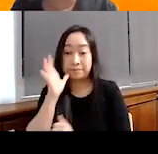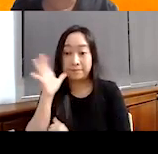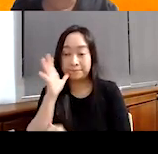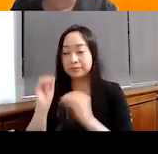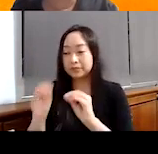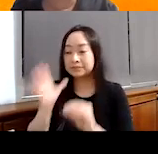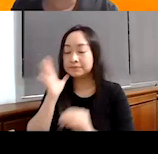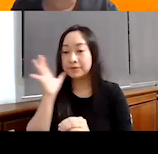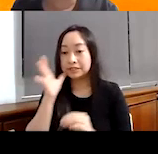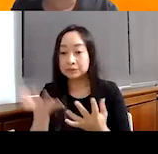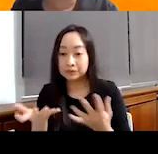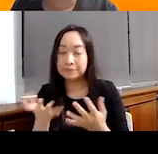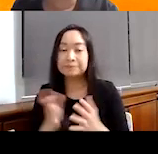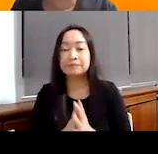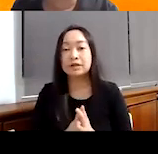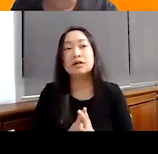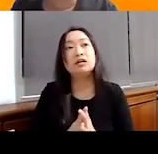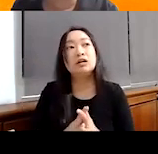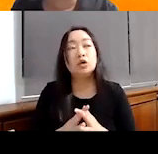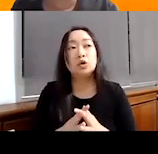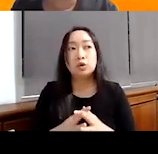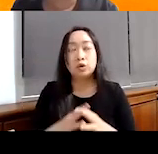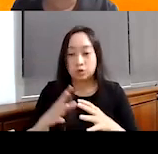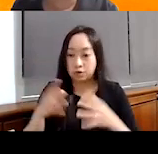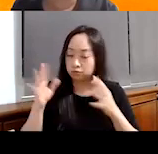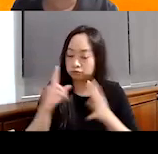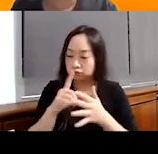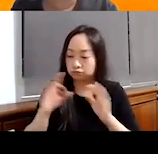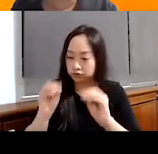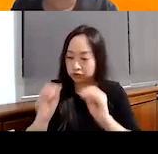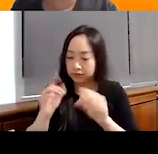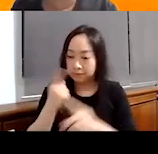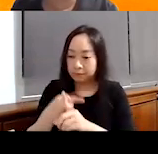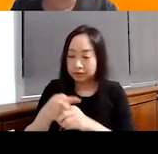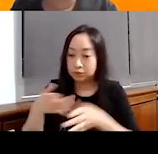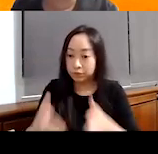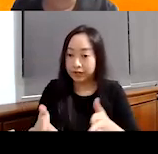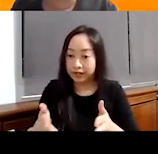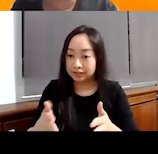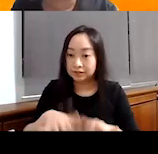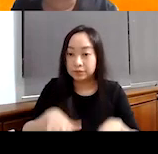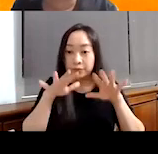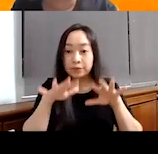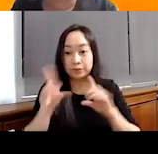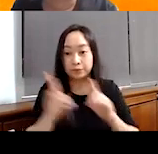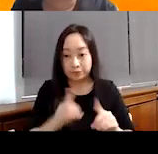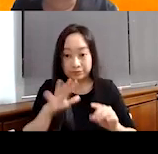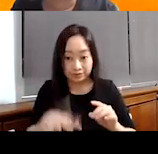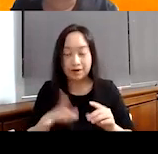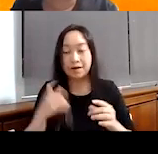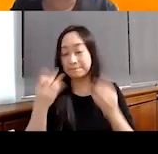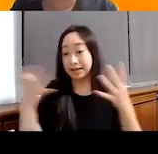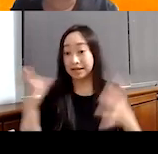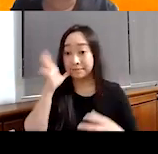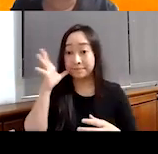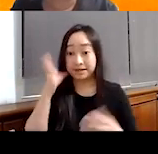about, um, you know, what are more positive ways to raise up your child? A lot of mothers here believe that, uh,